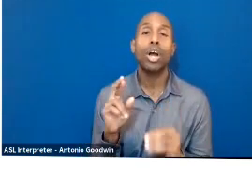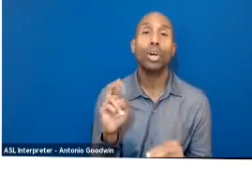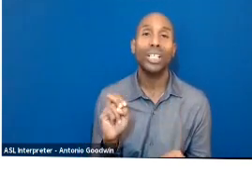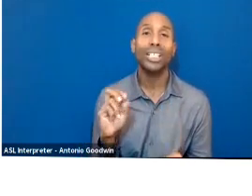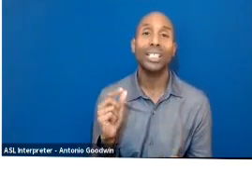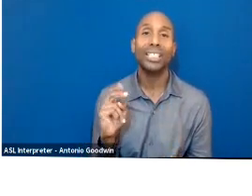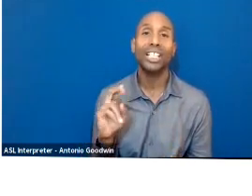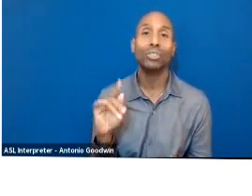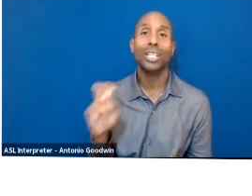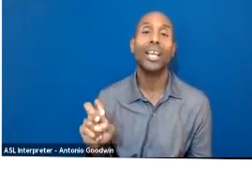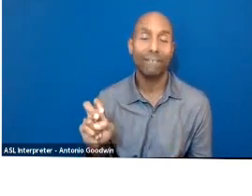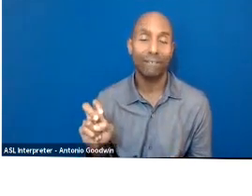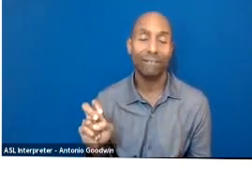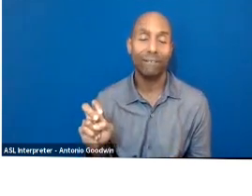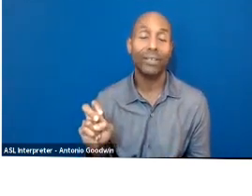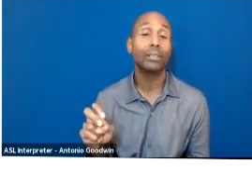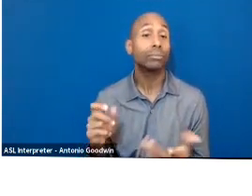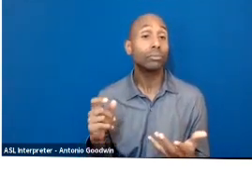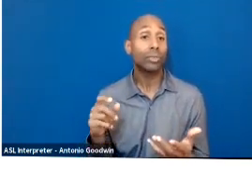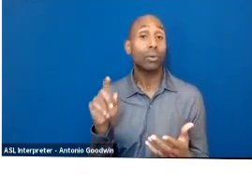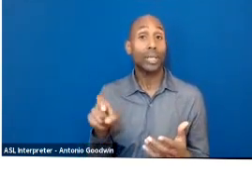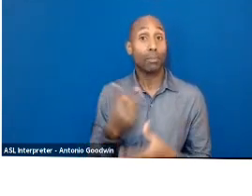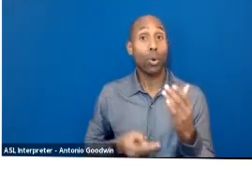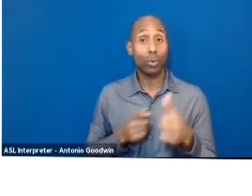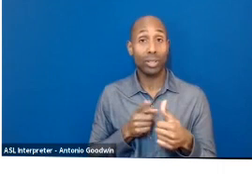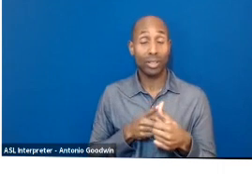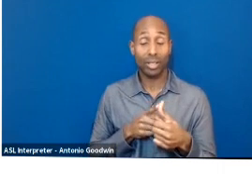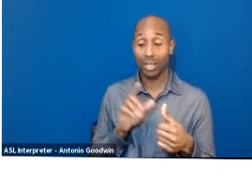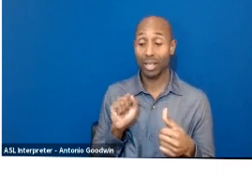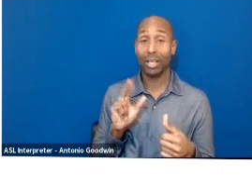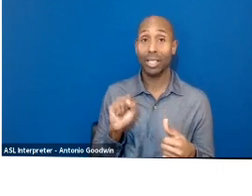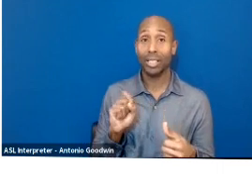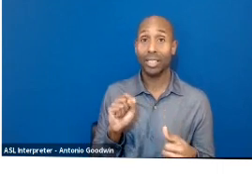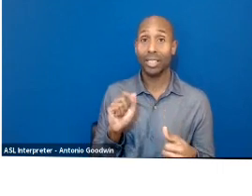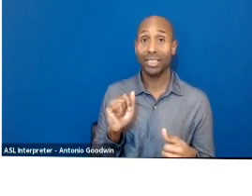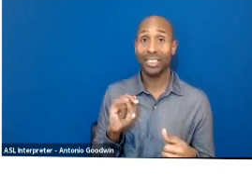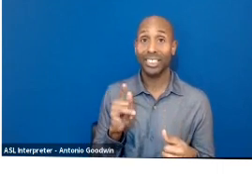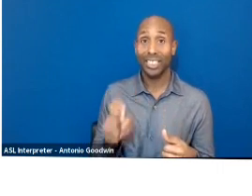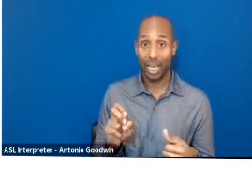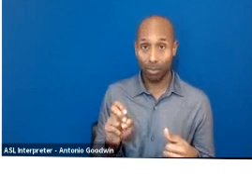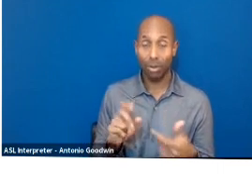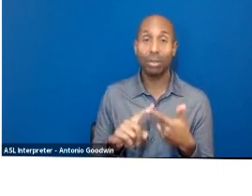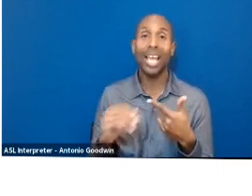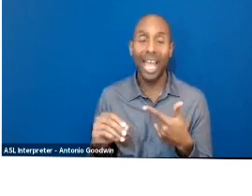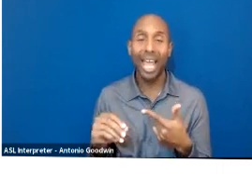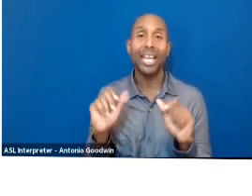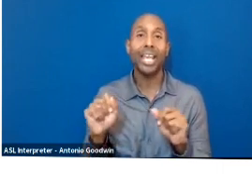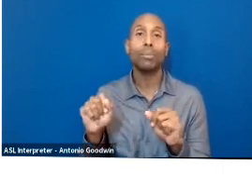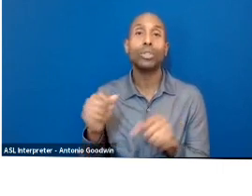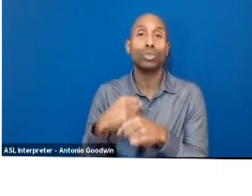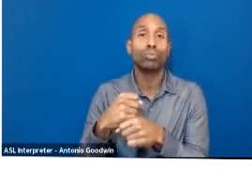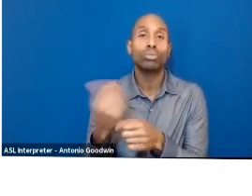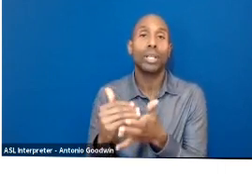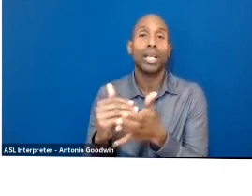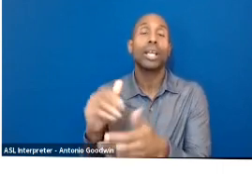sustainable, they also have to be regenerative. Supporting and creating regenerative textile systems is how we get to sustainable fashion